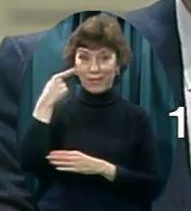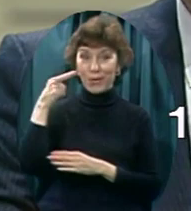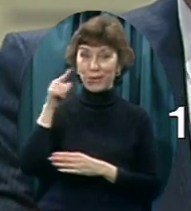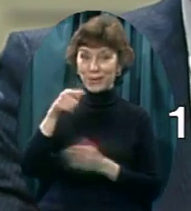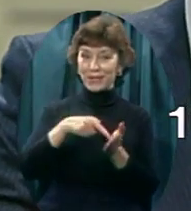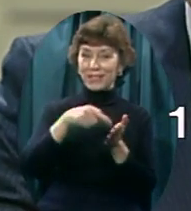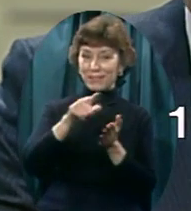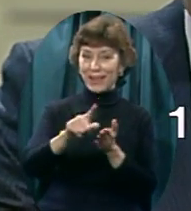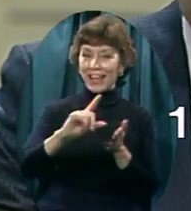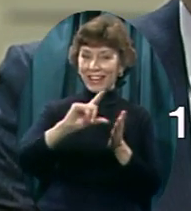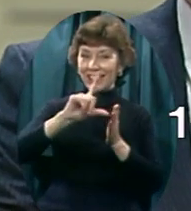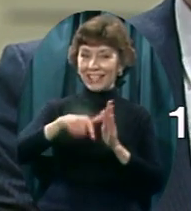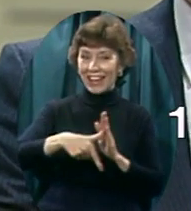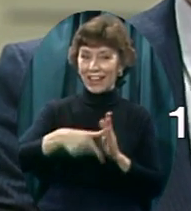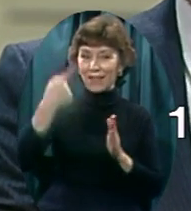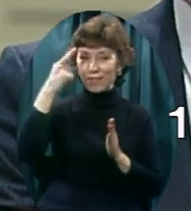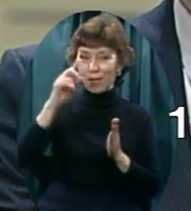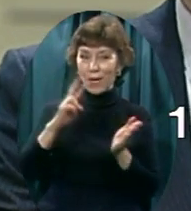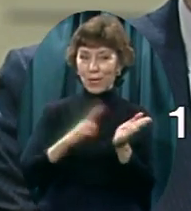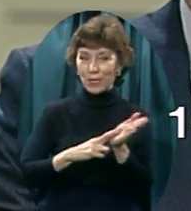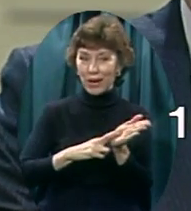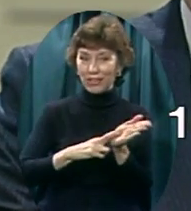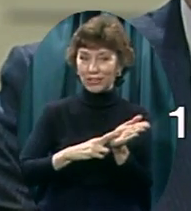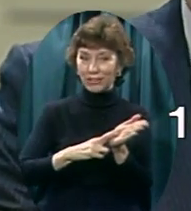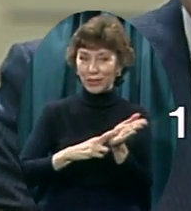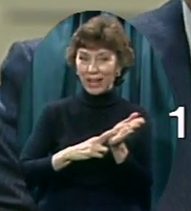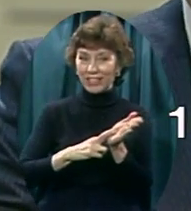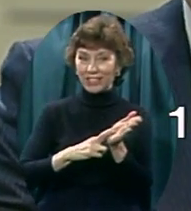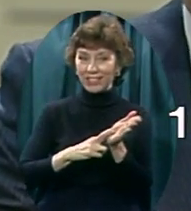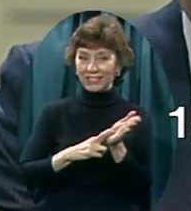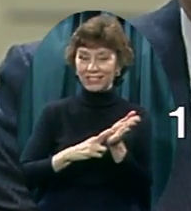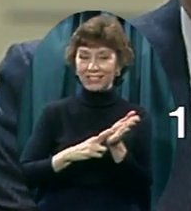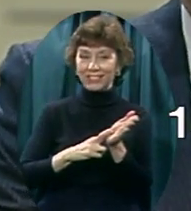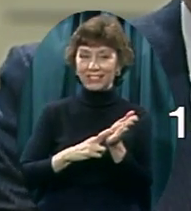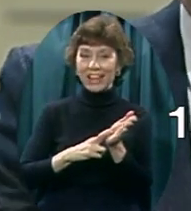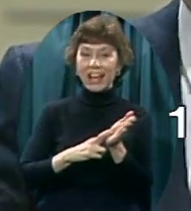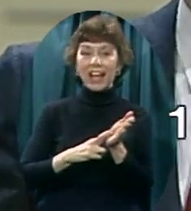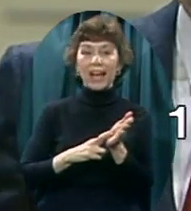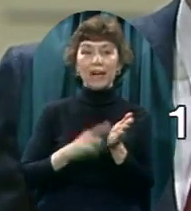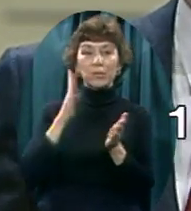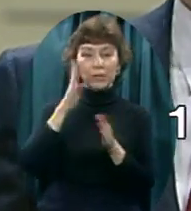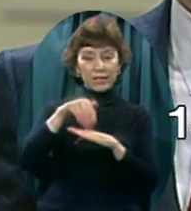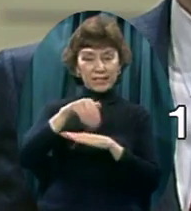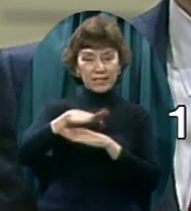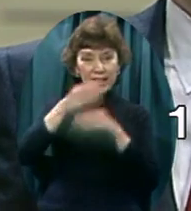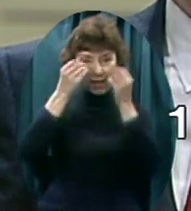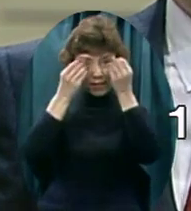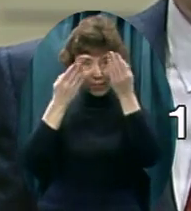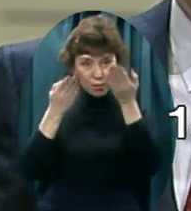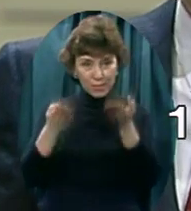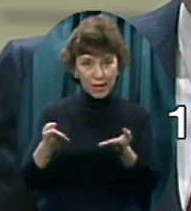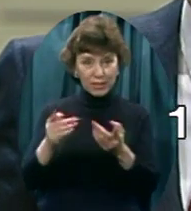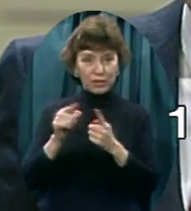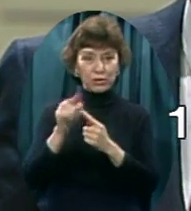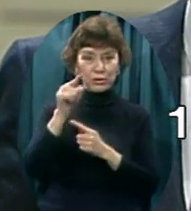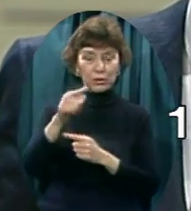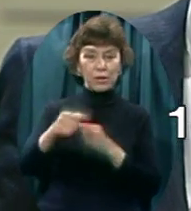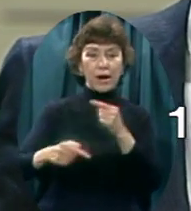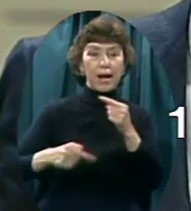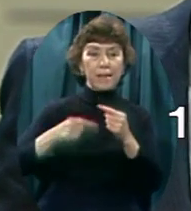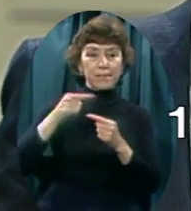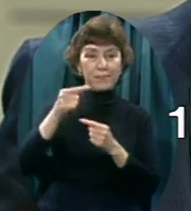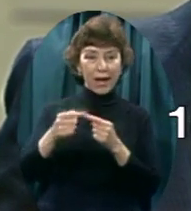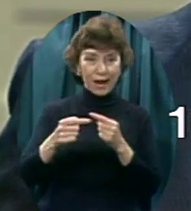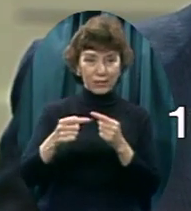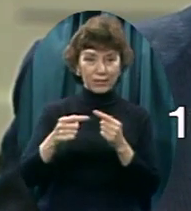will be able to tell you everything you need to know so that in a few weeks you can show up in Washington and be a part of the event of